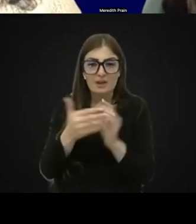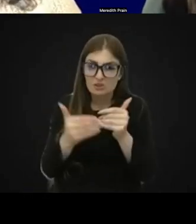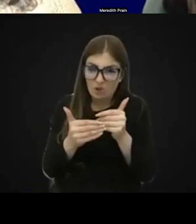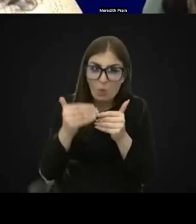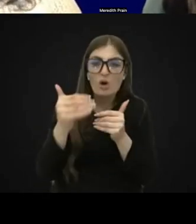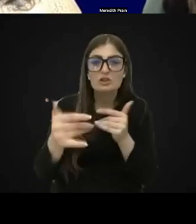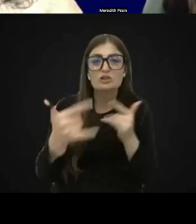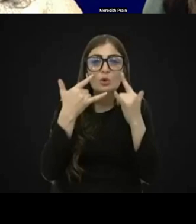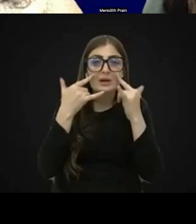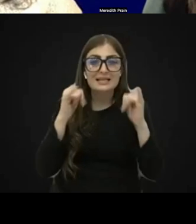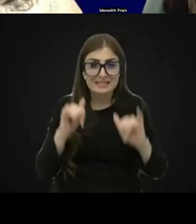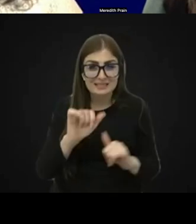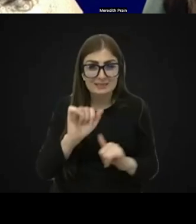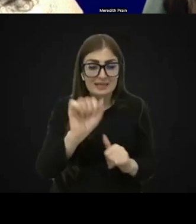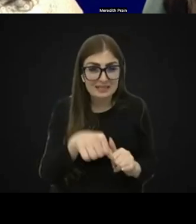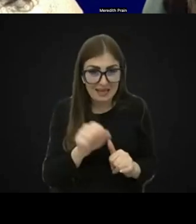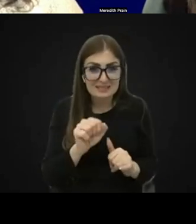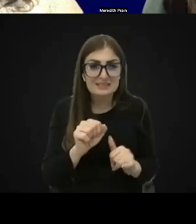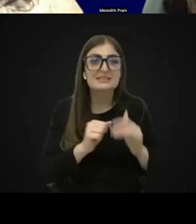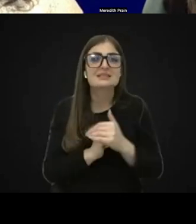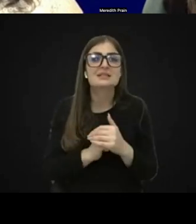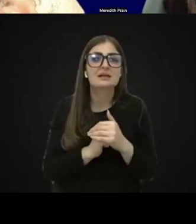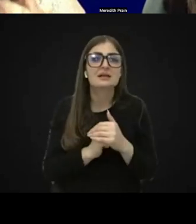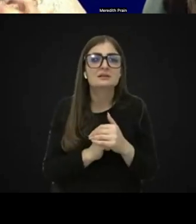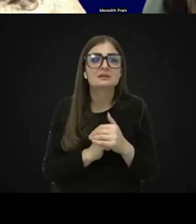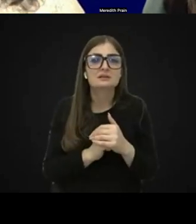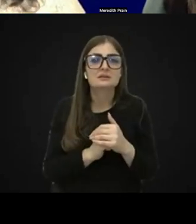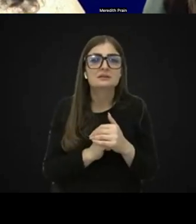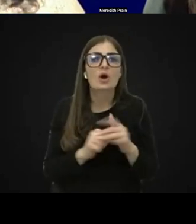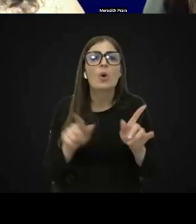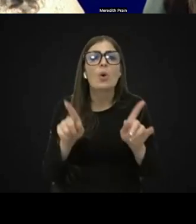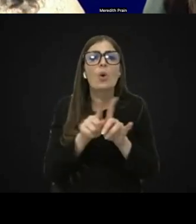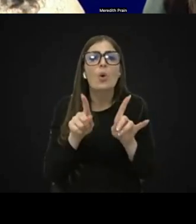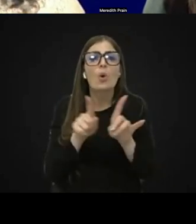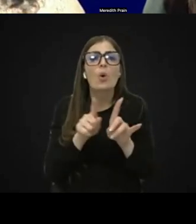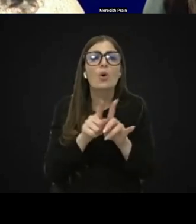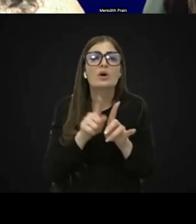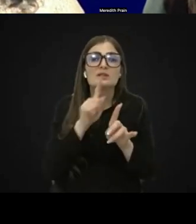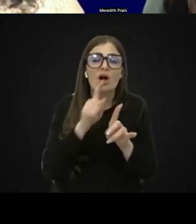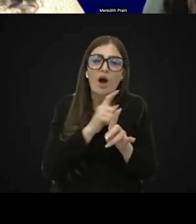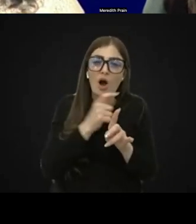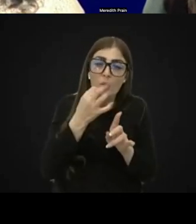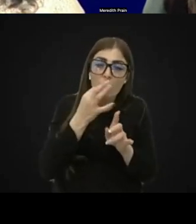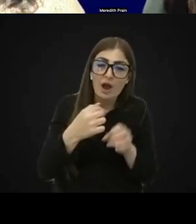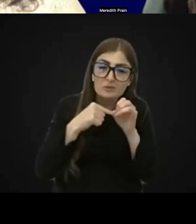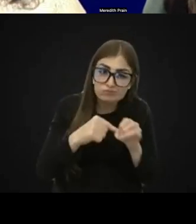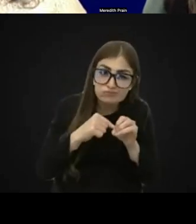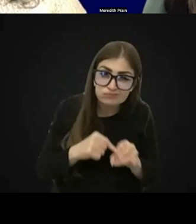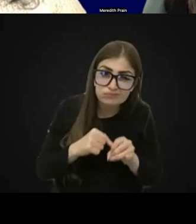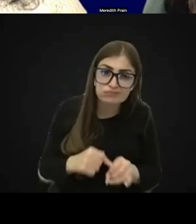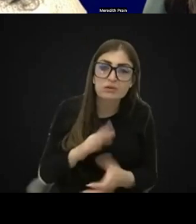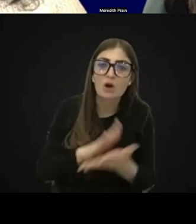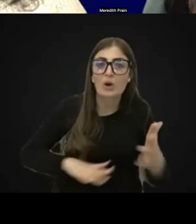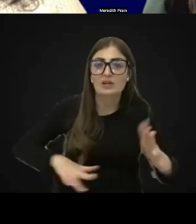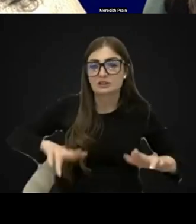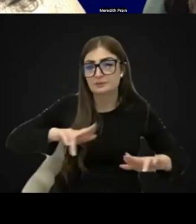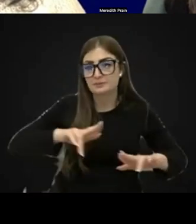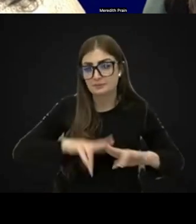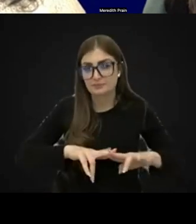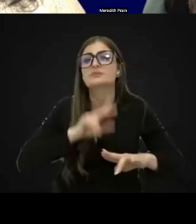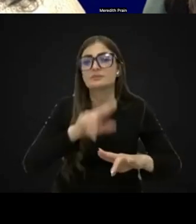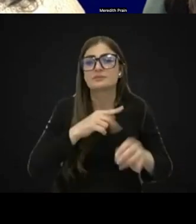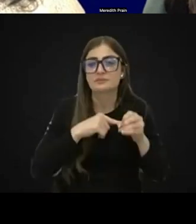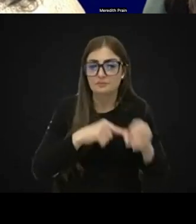vision assessment. And part of that, I would take a very detailed history from the parents. So within that detailed